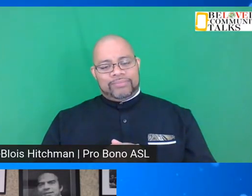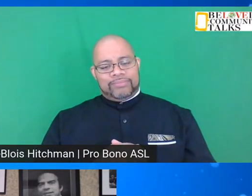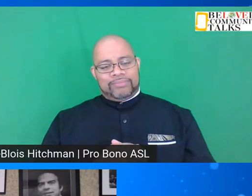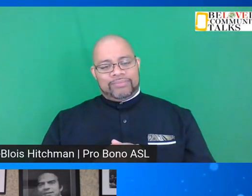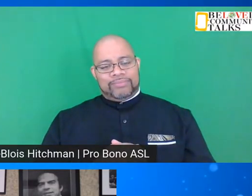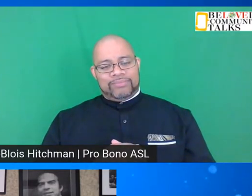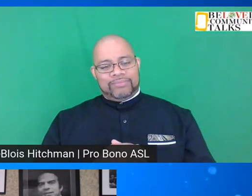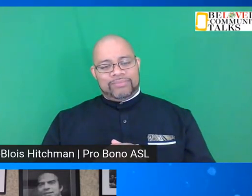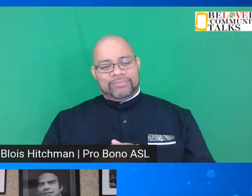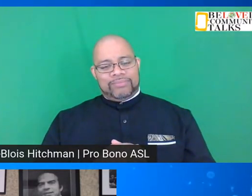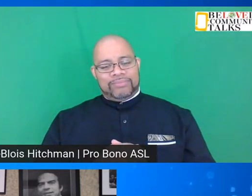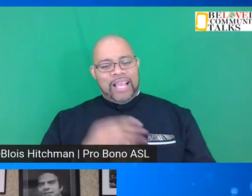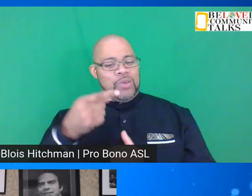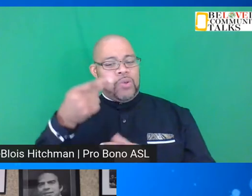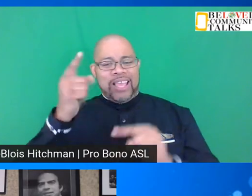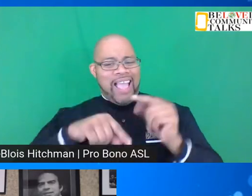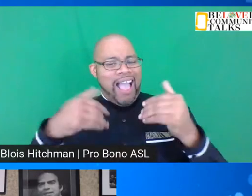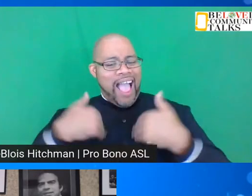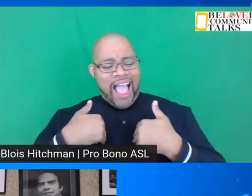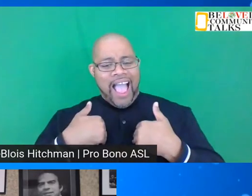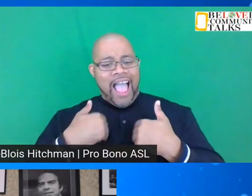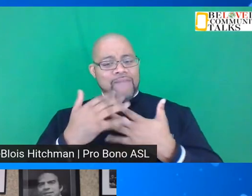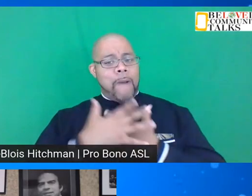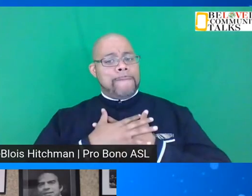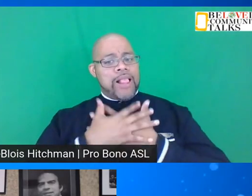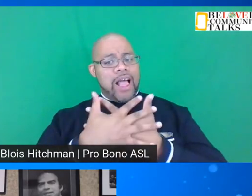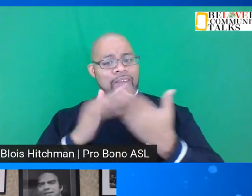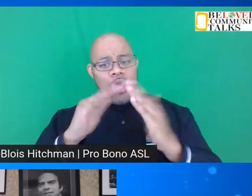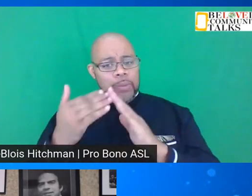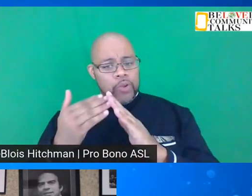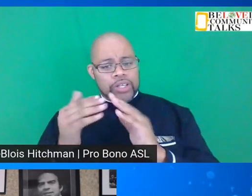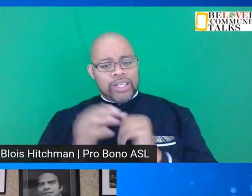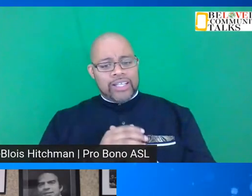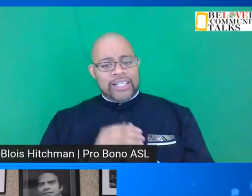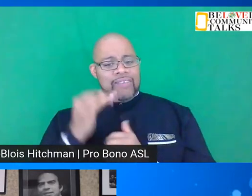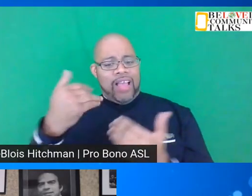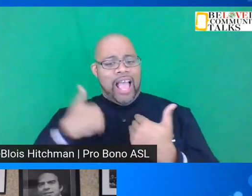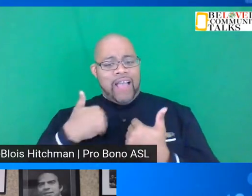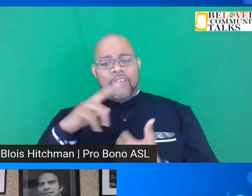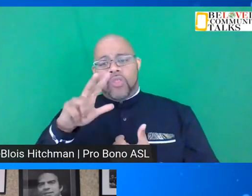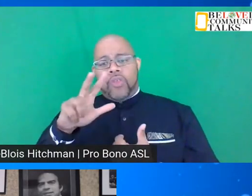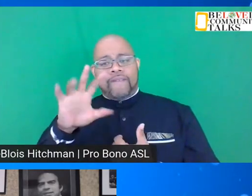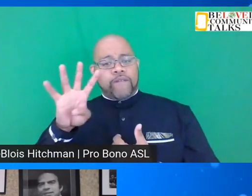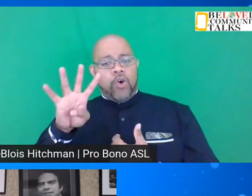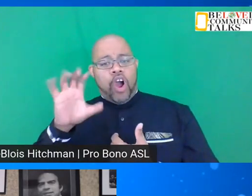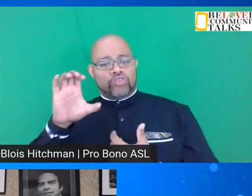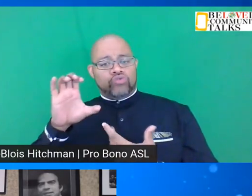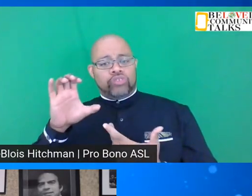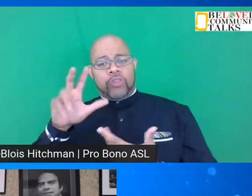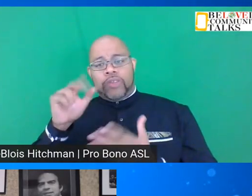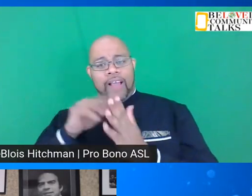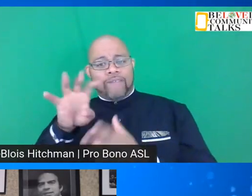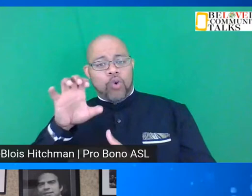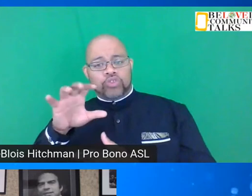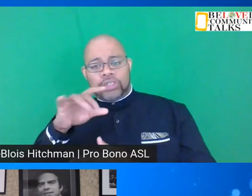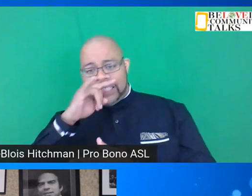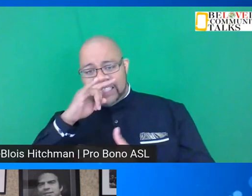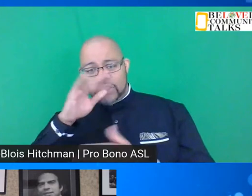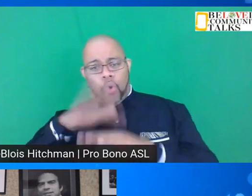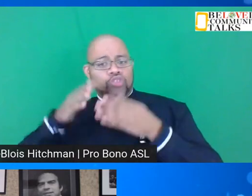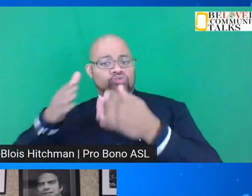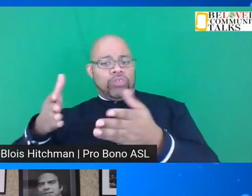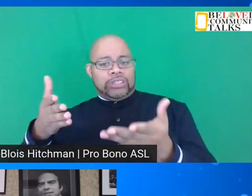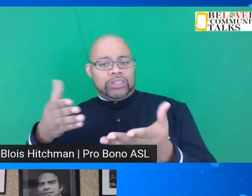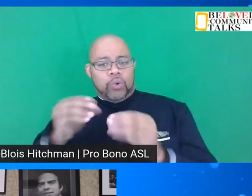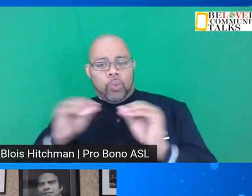and you can't have a beloved community if you have 3400 kids on the street